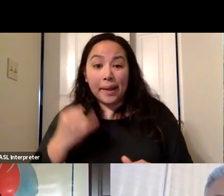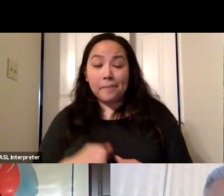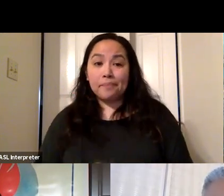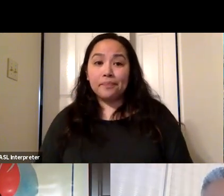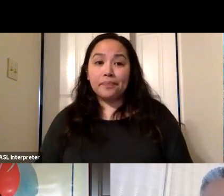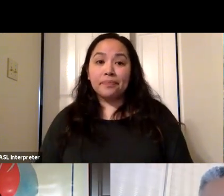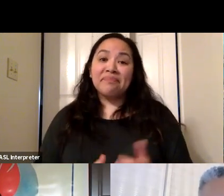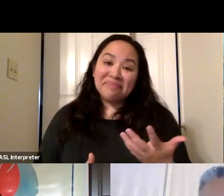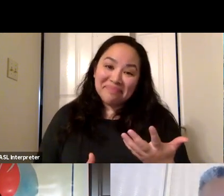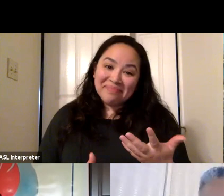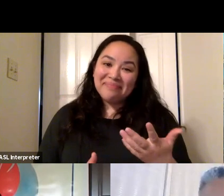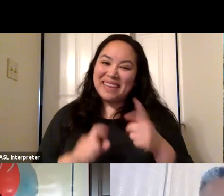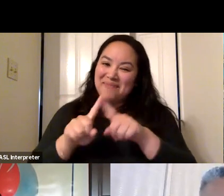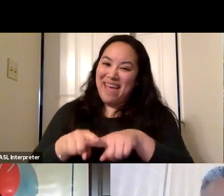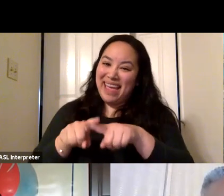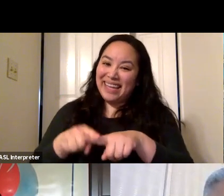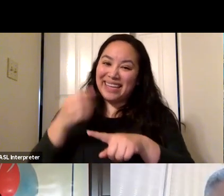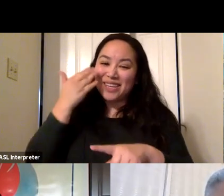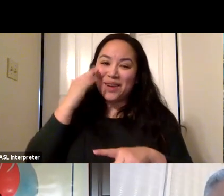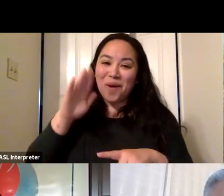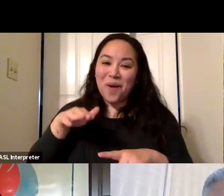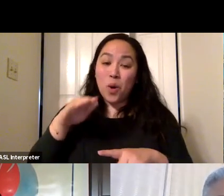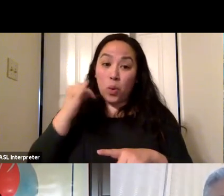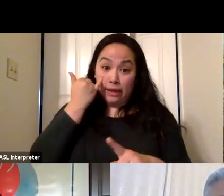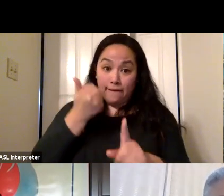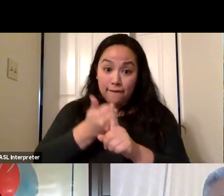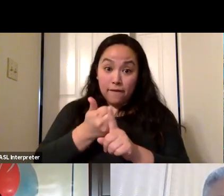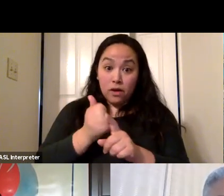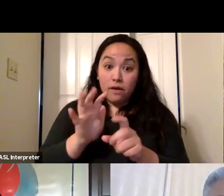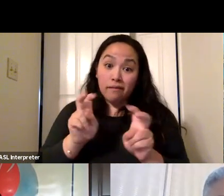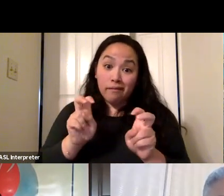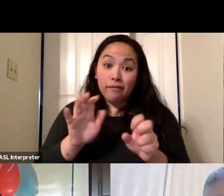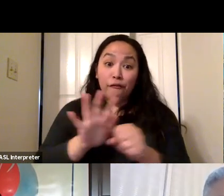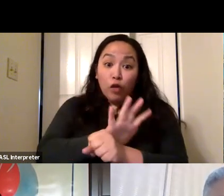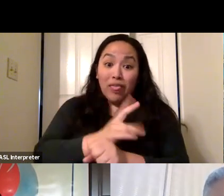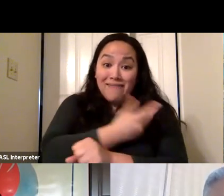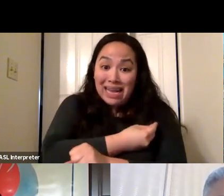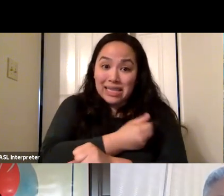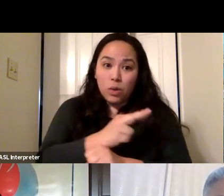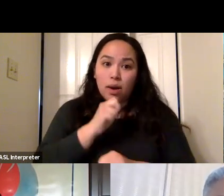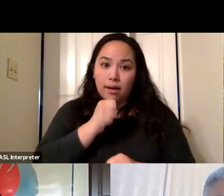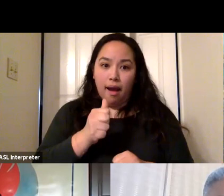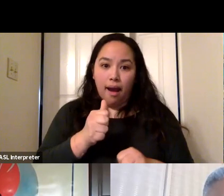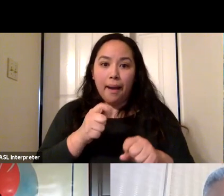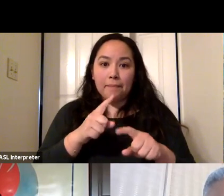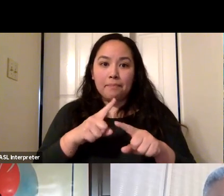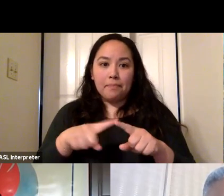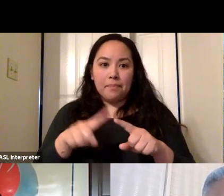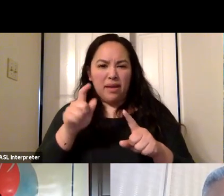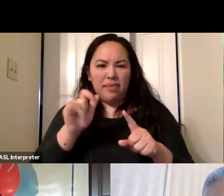nuanced depending on, you know, whether she's fully vaccinated or not. And I can't tell from the question. I'm sorry.